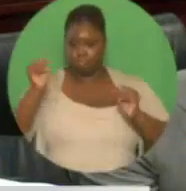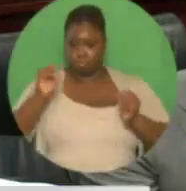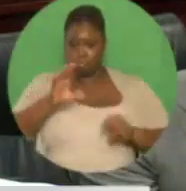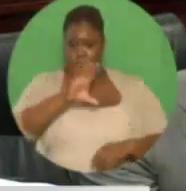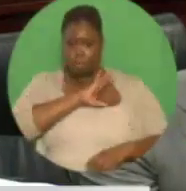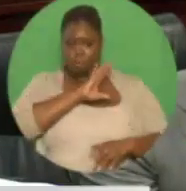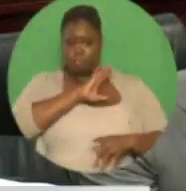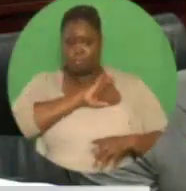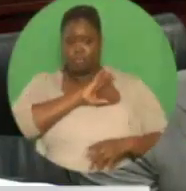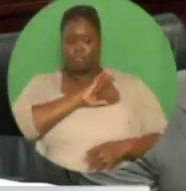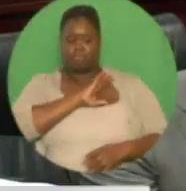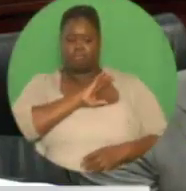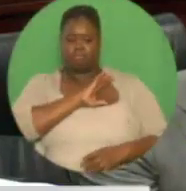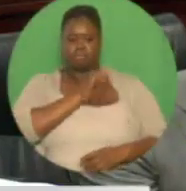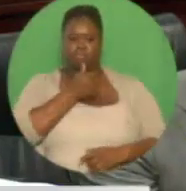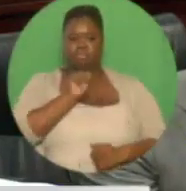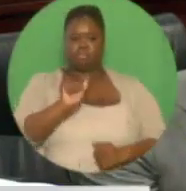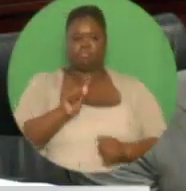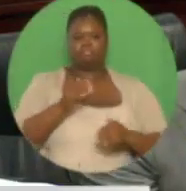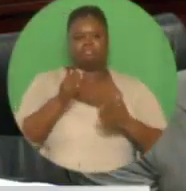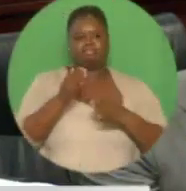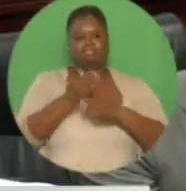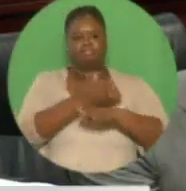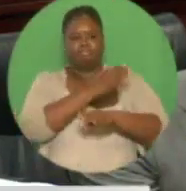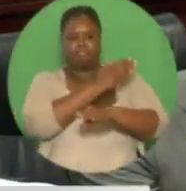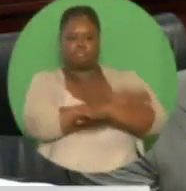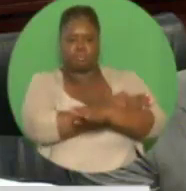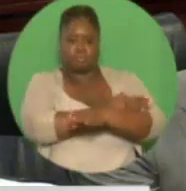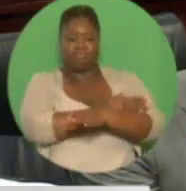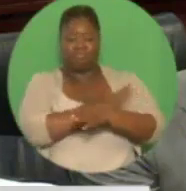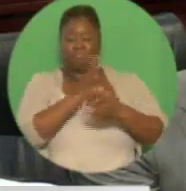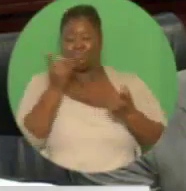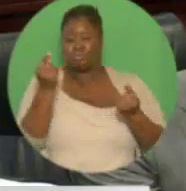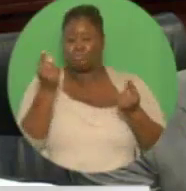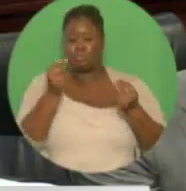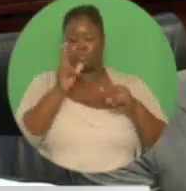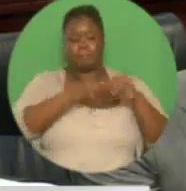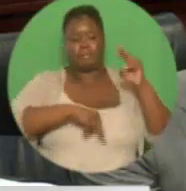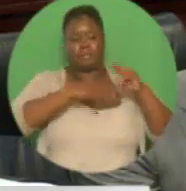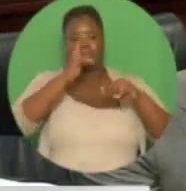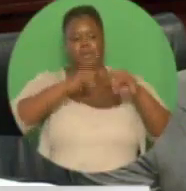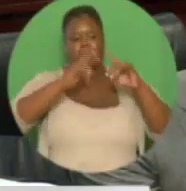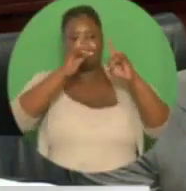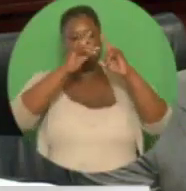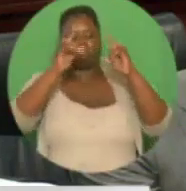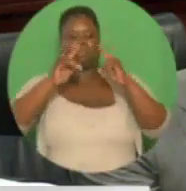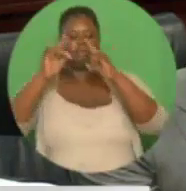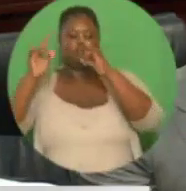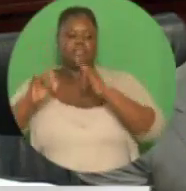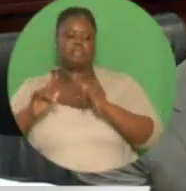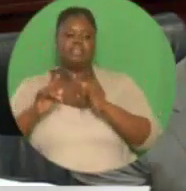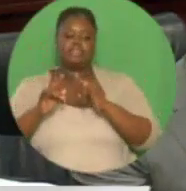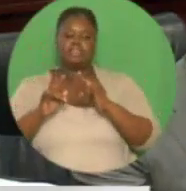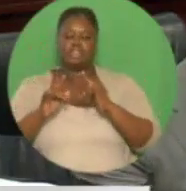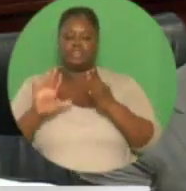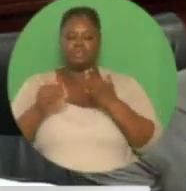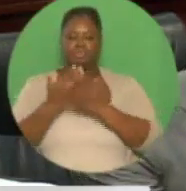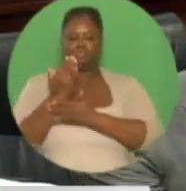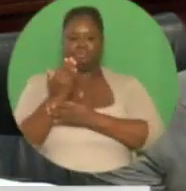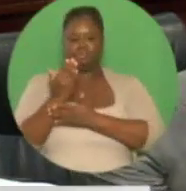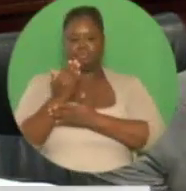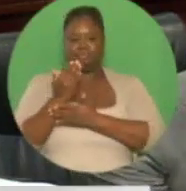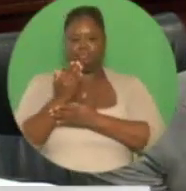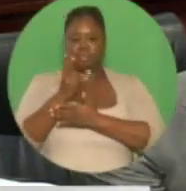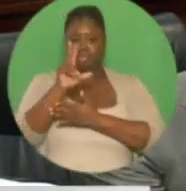meet their essential operating needs. We are constructing modern police stations. Three new police stations have already been completed and